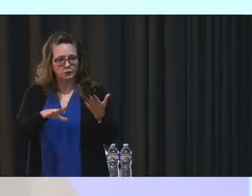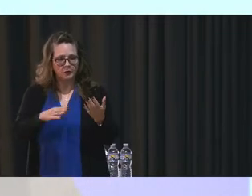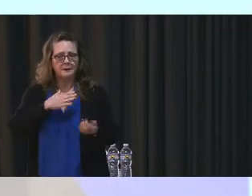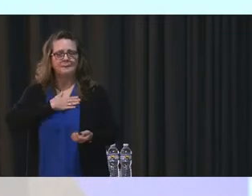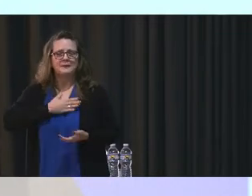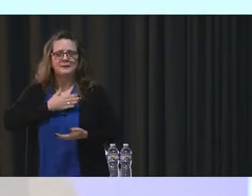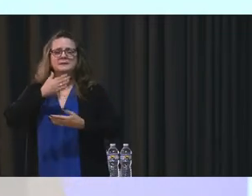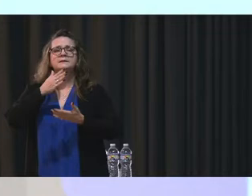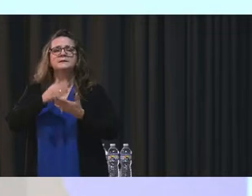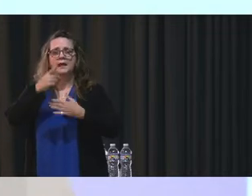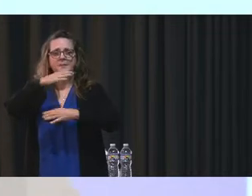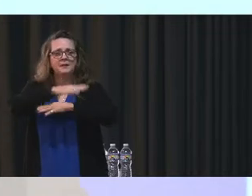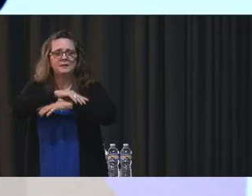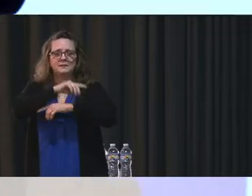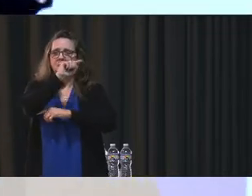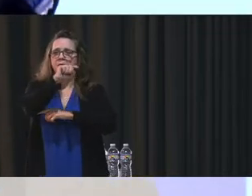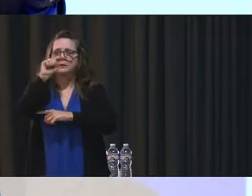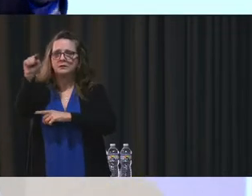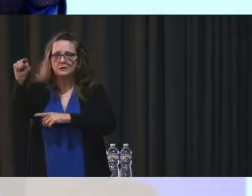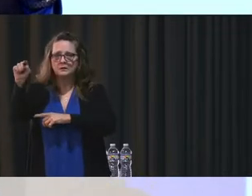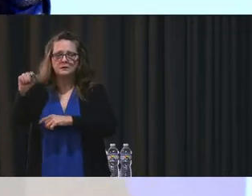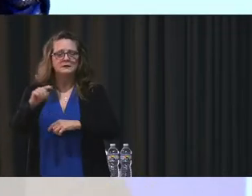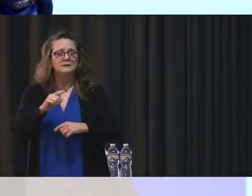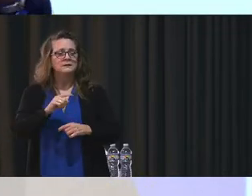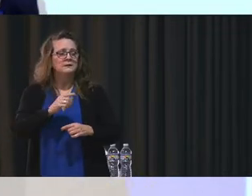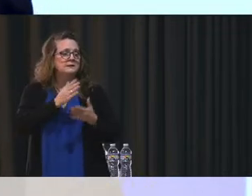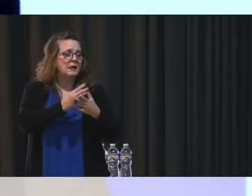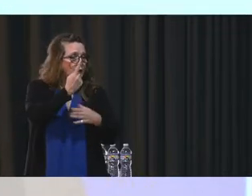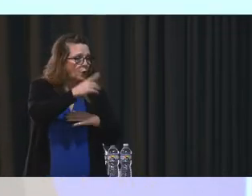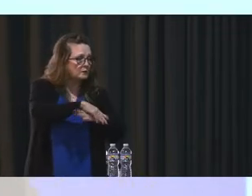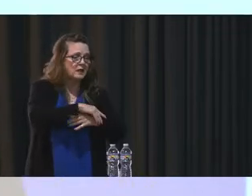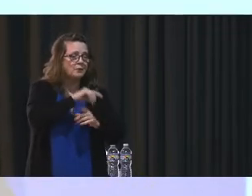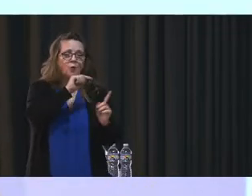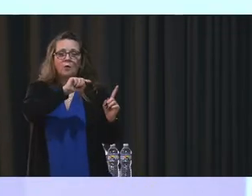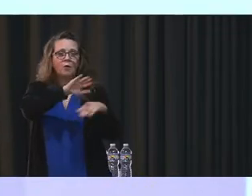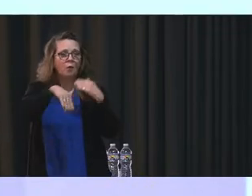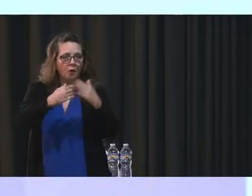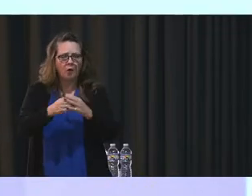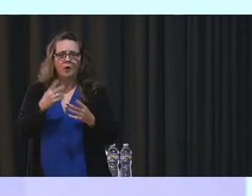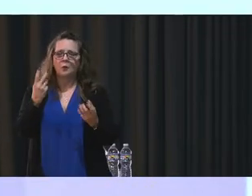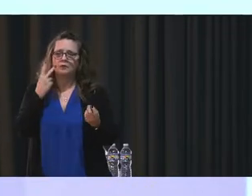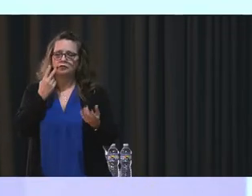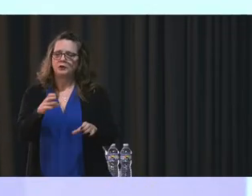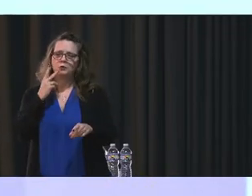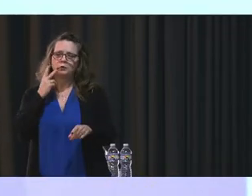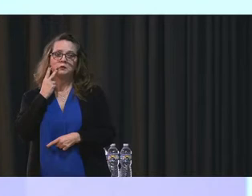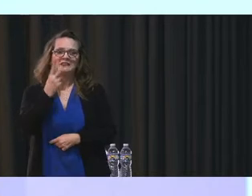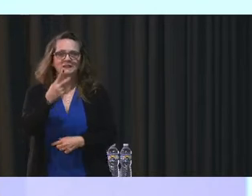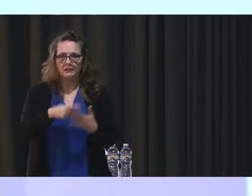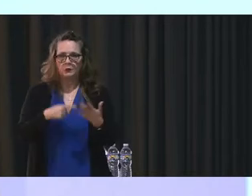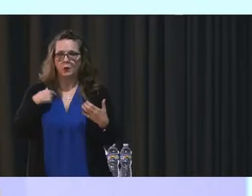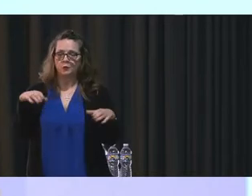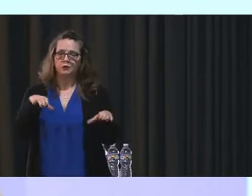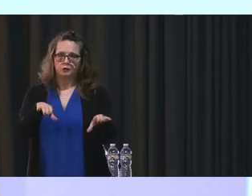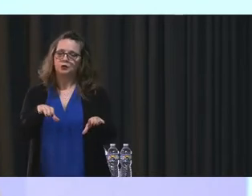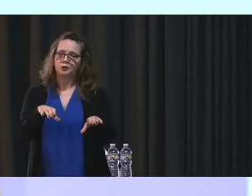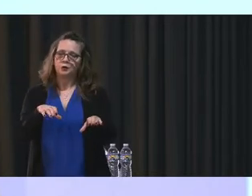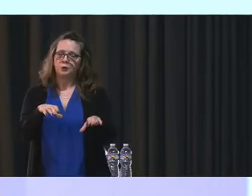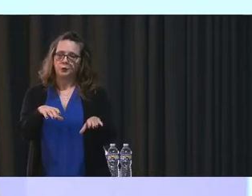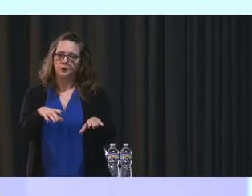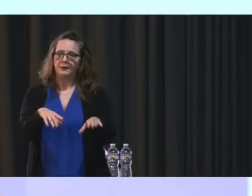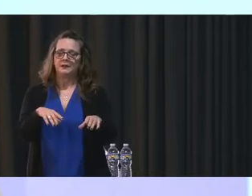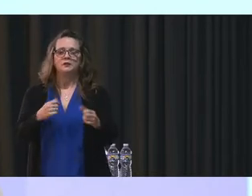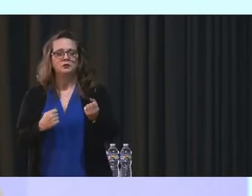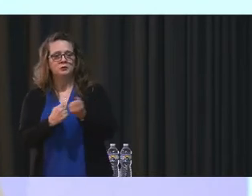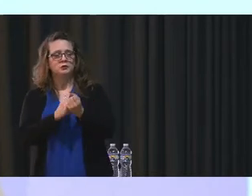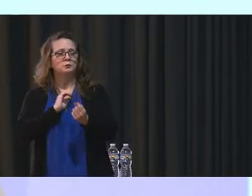a table, stop at two tables, stop at three tables, so you can get a chance to see what we're doing to be able to support our